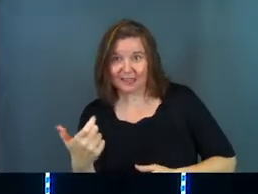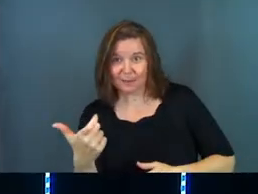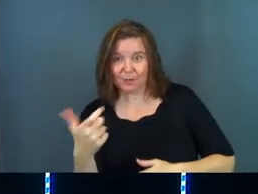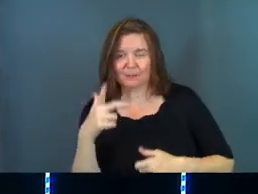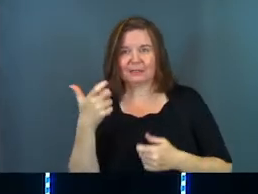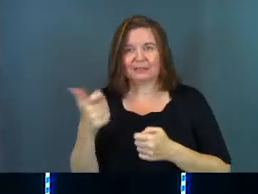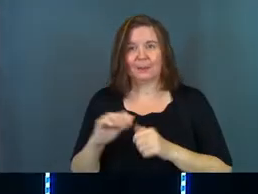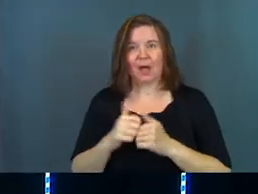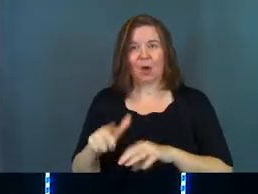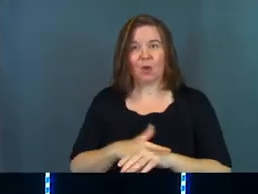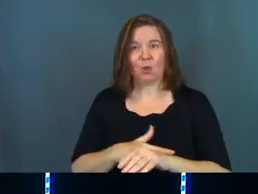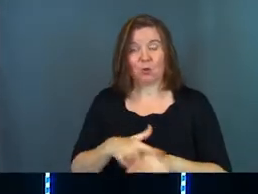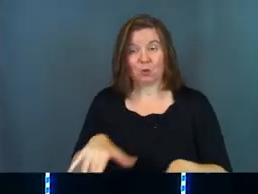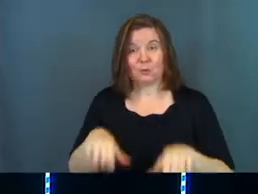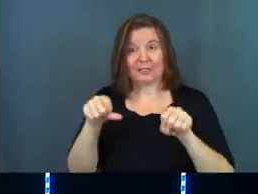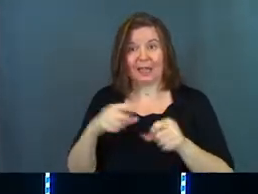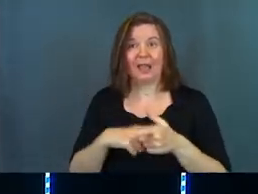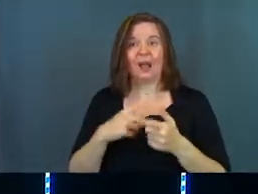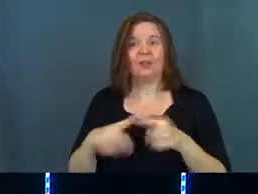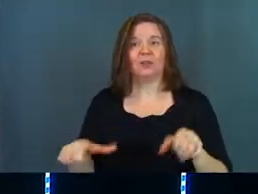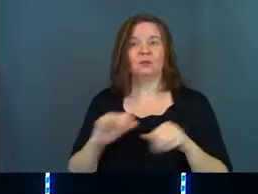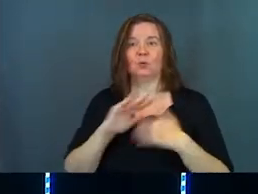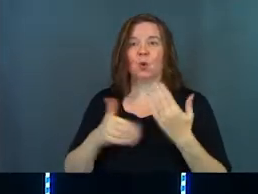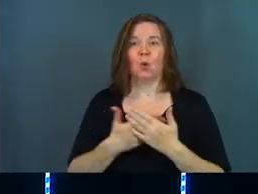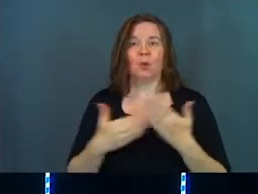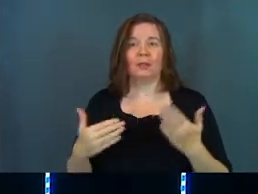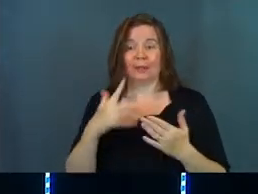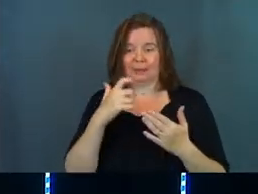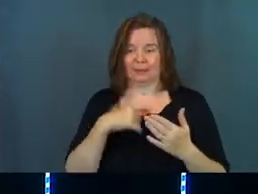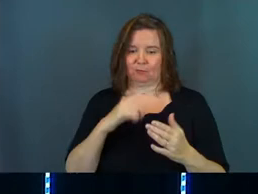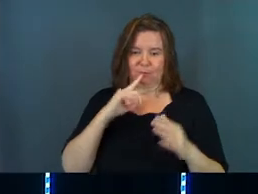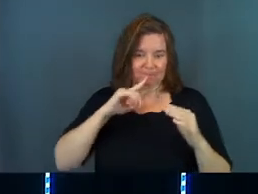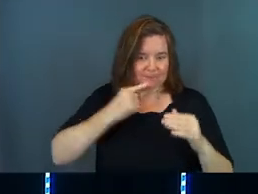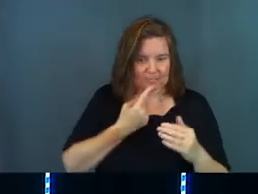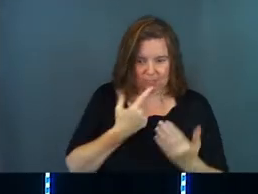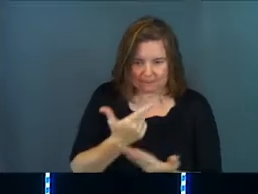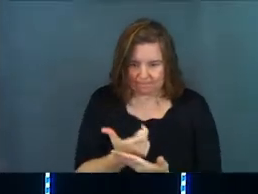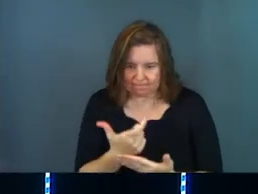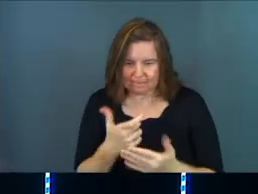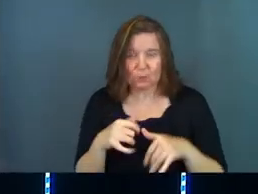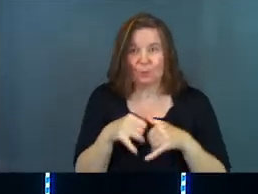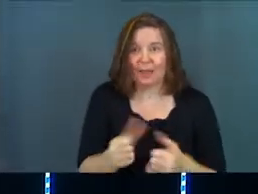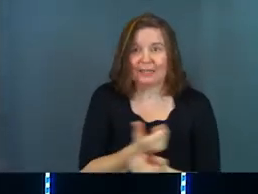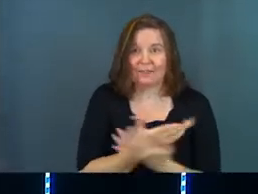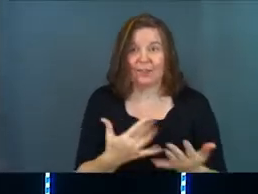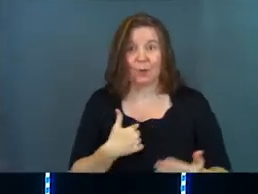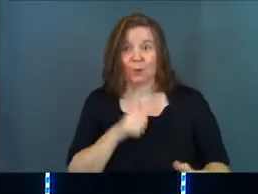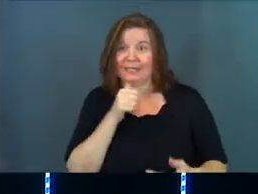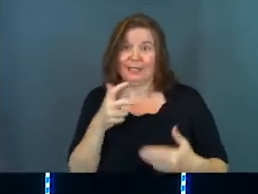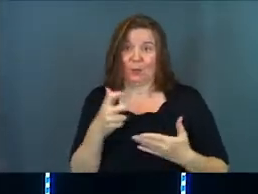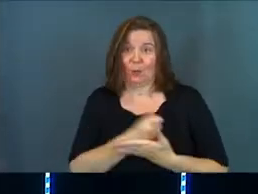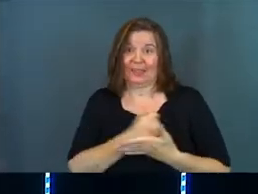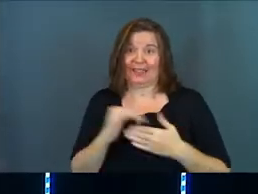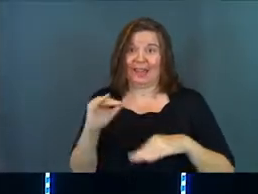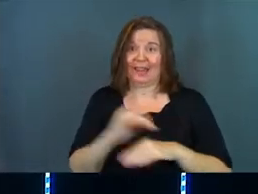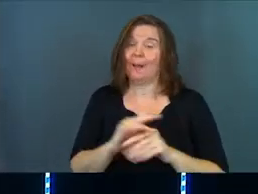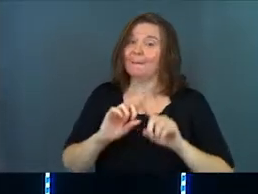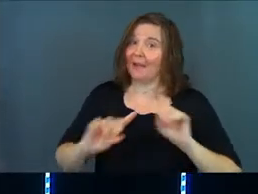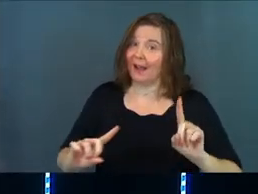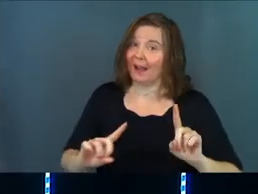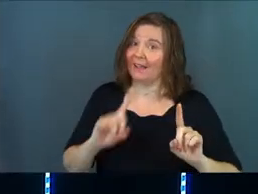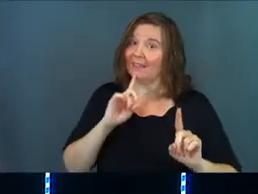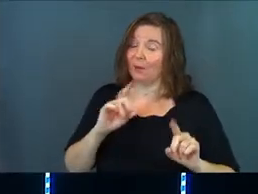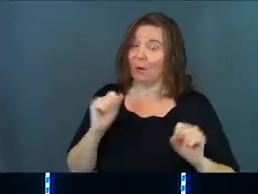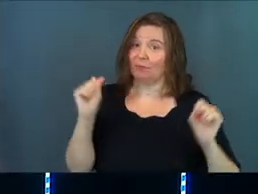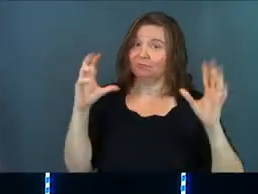timing you how long you take. And they took the whole thing very literal. It was, it was prizes and everything. We did not win that night, but